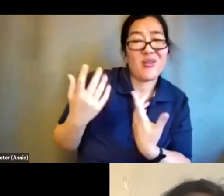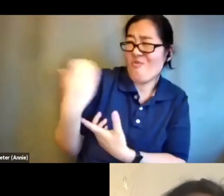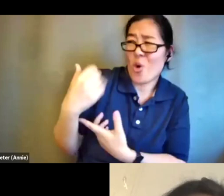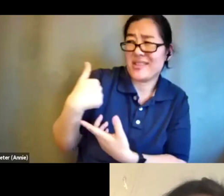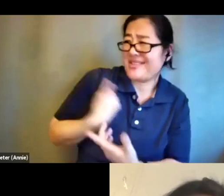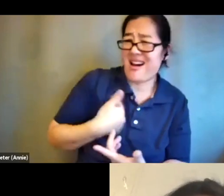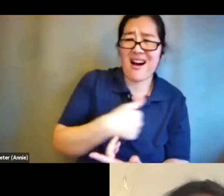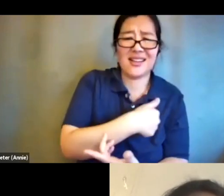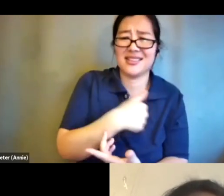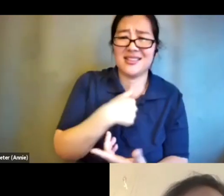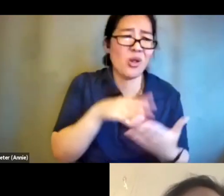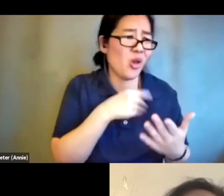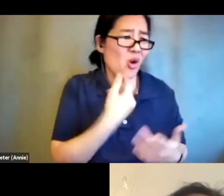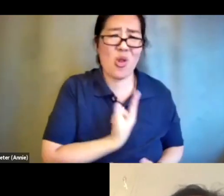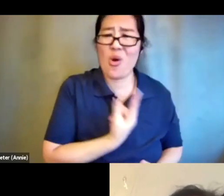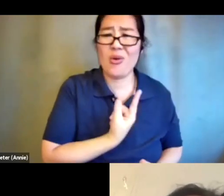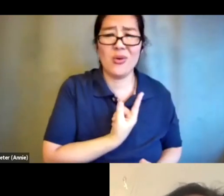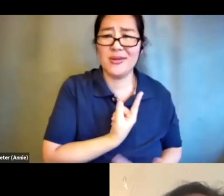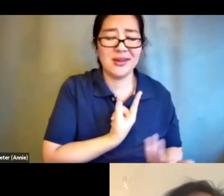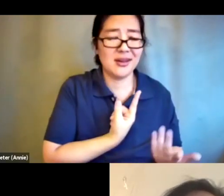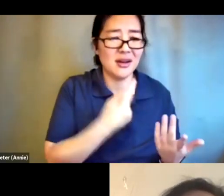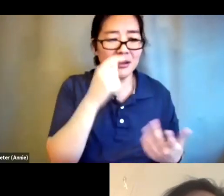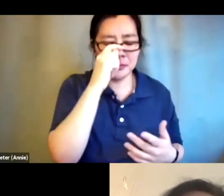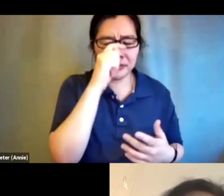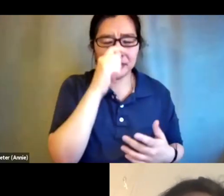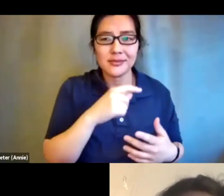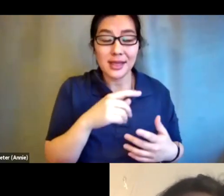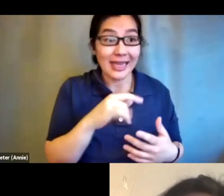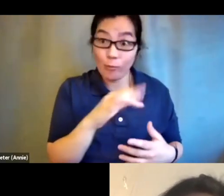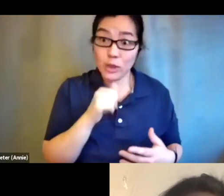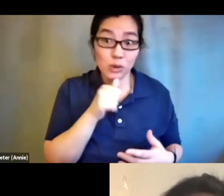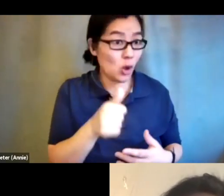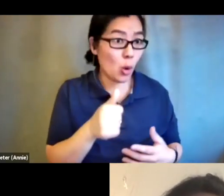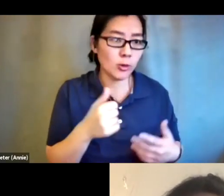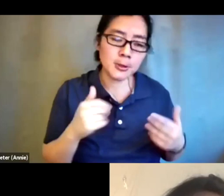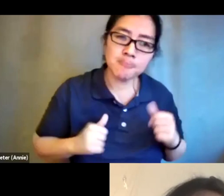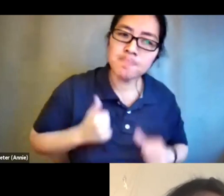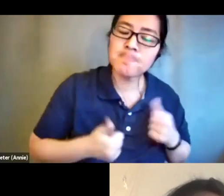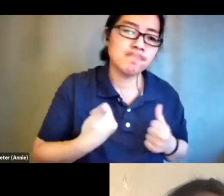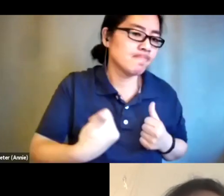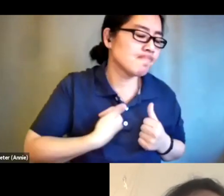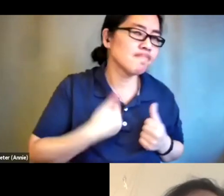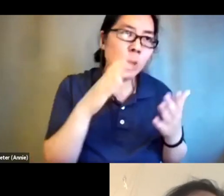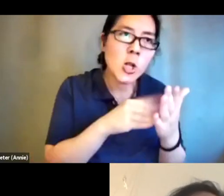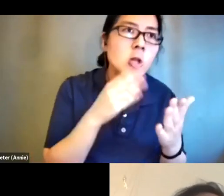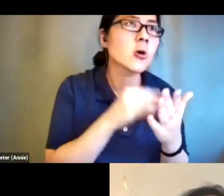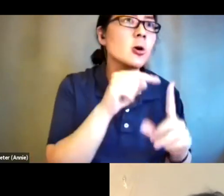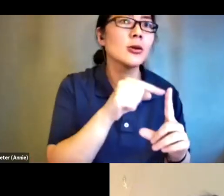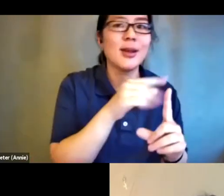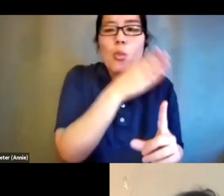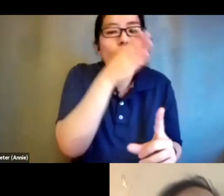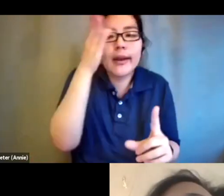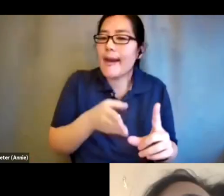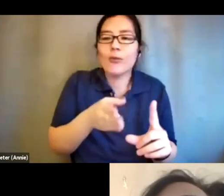to to reach that point of intimacy even within each other because that's how oppressed we are and um